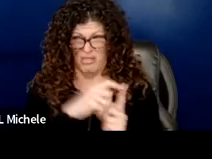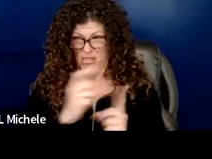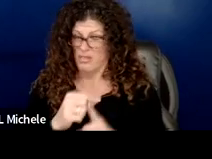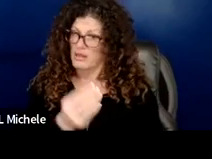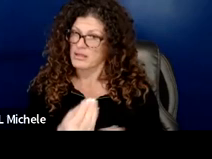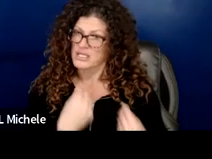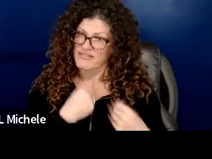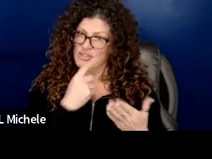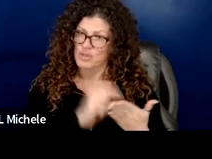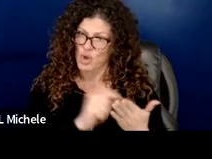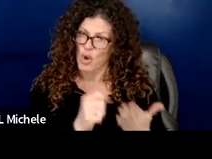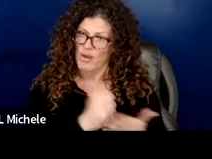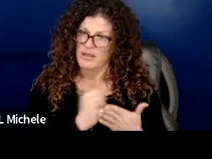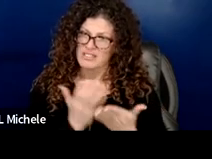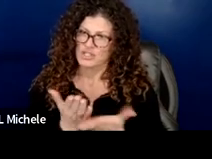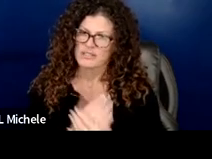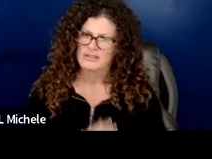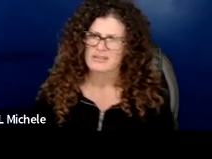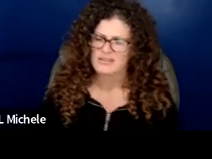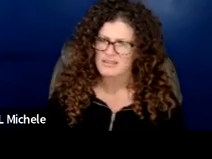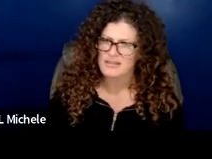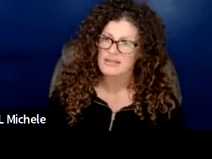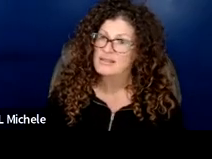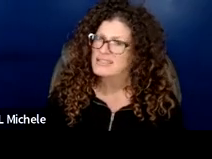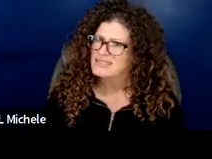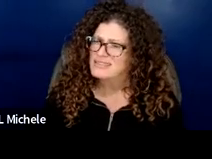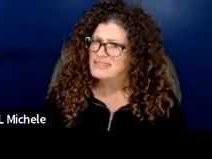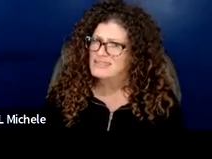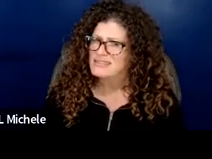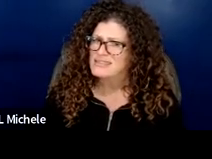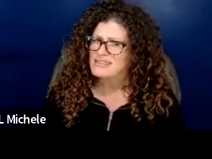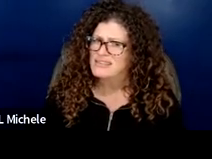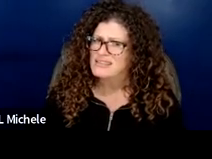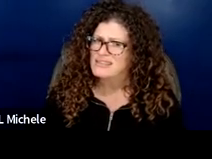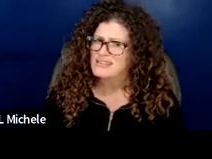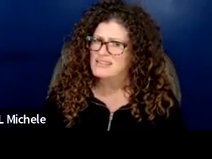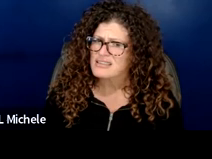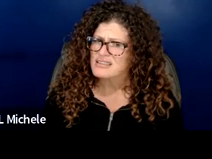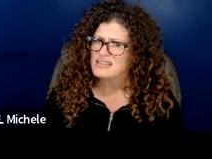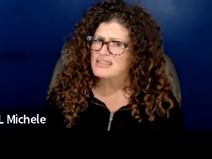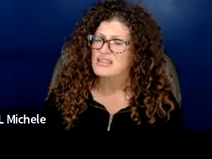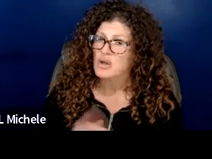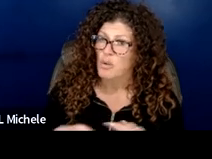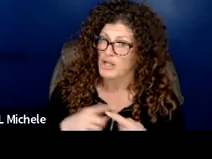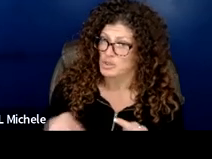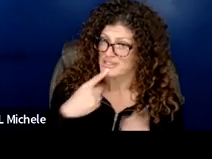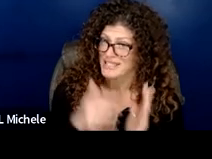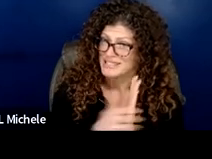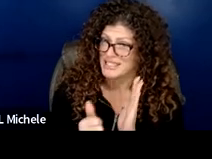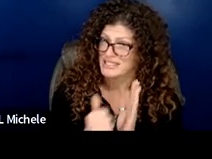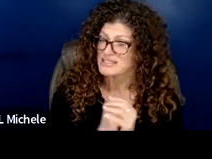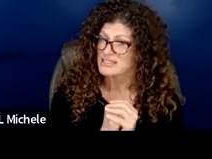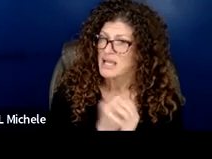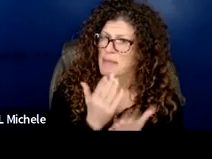write us a note no thank you it helps no i'm just i'll see what should be in there because i guess when you say skills so it might align with